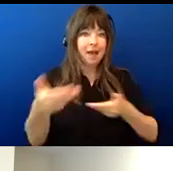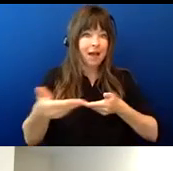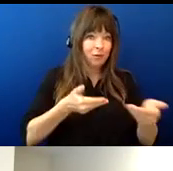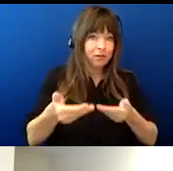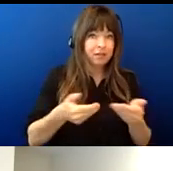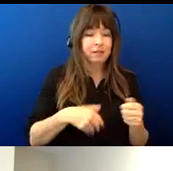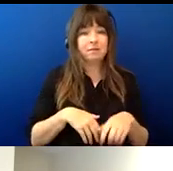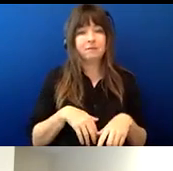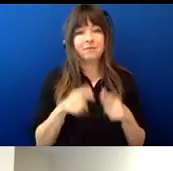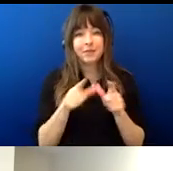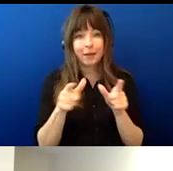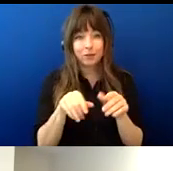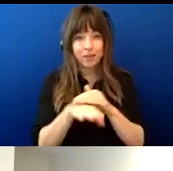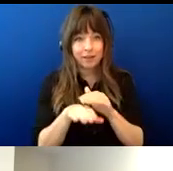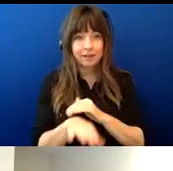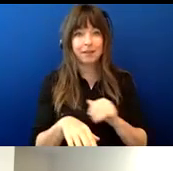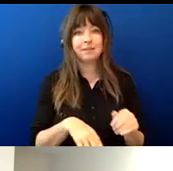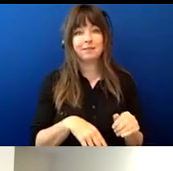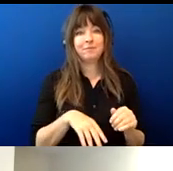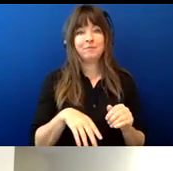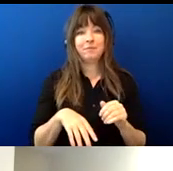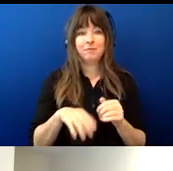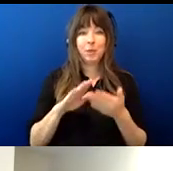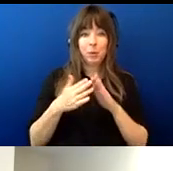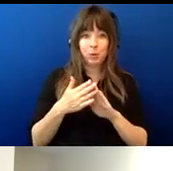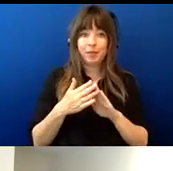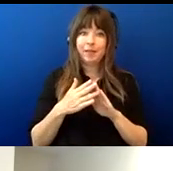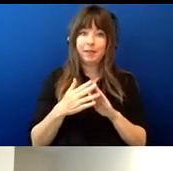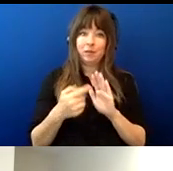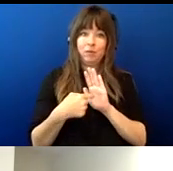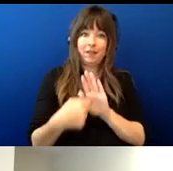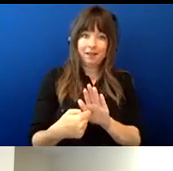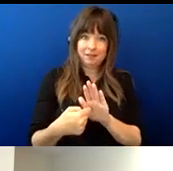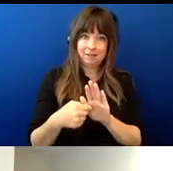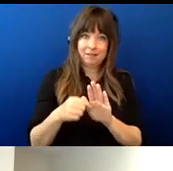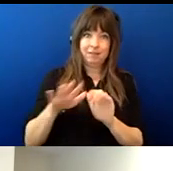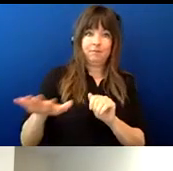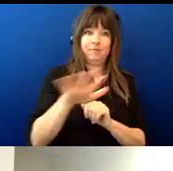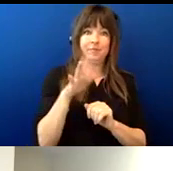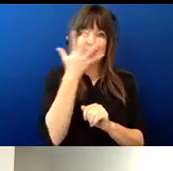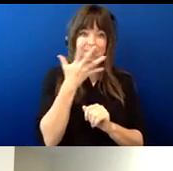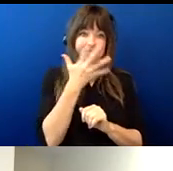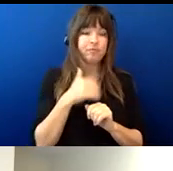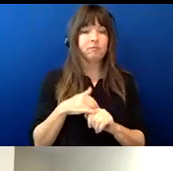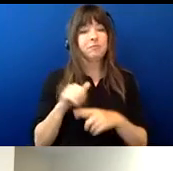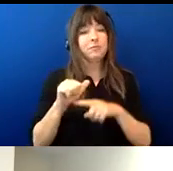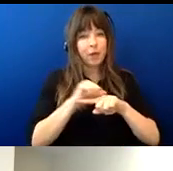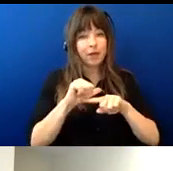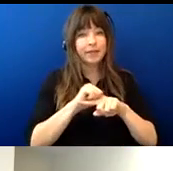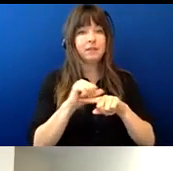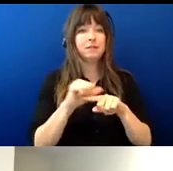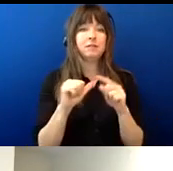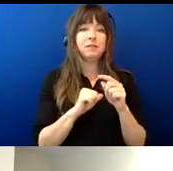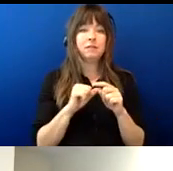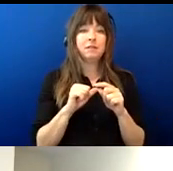language access and the reflection of our communities uh looking at training uh looking at the vendorization process and